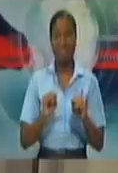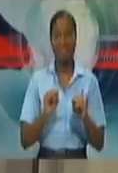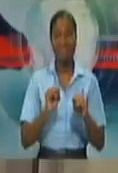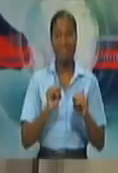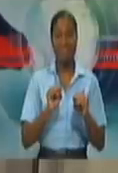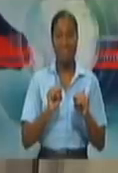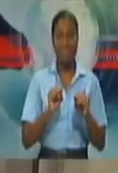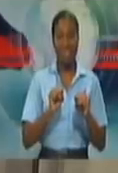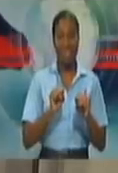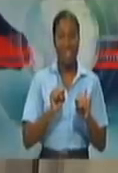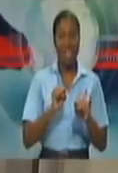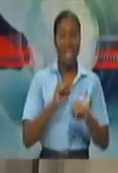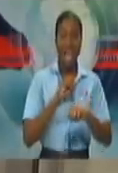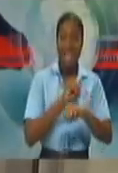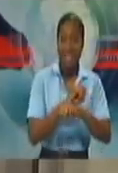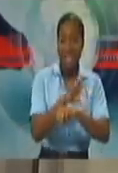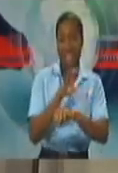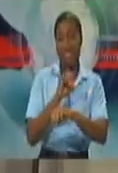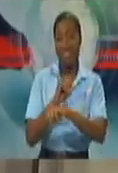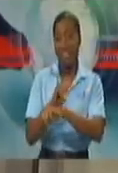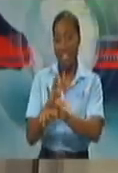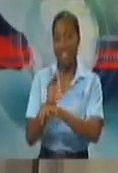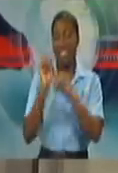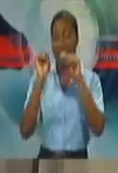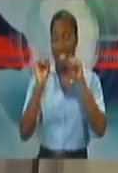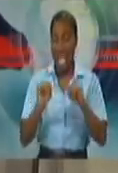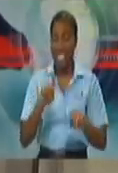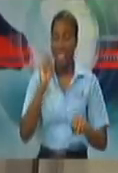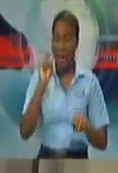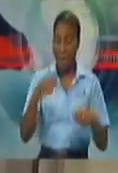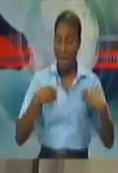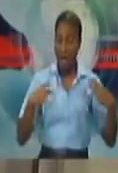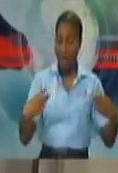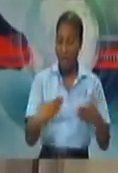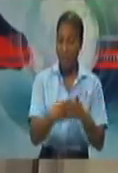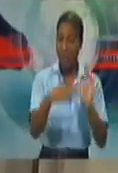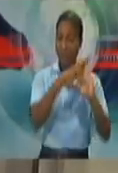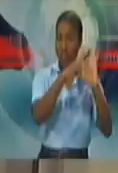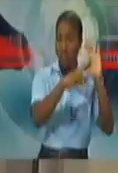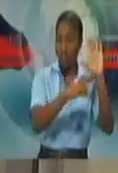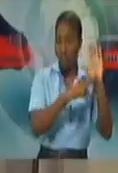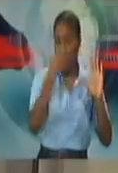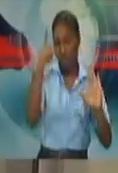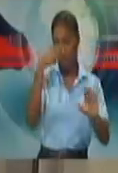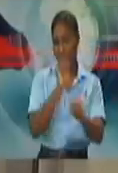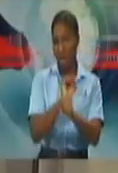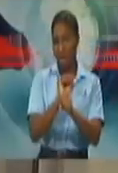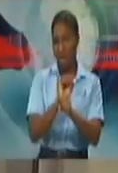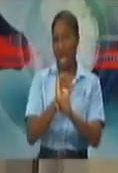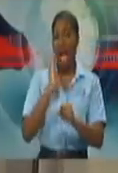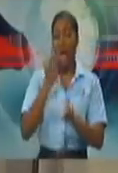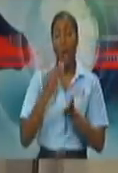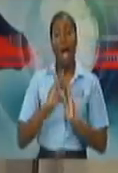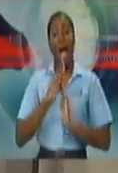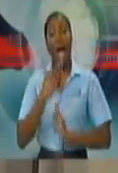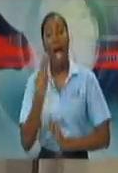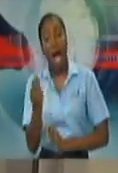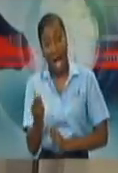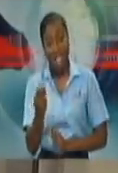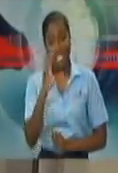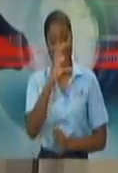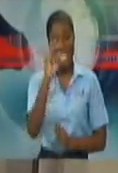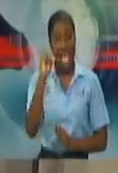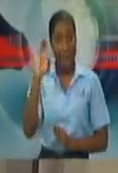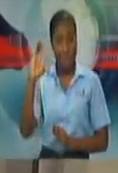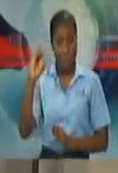in workplaces we adopt some of these new measures, and I will now ask the CMO to speak about details as